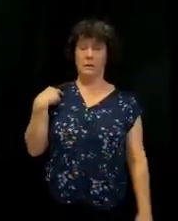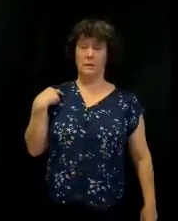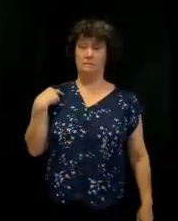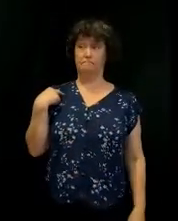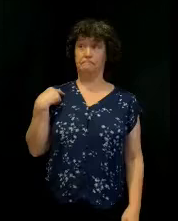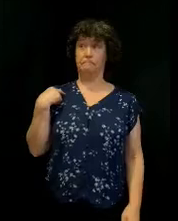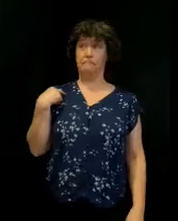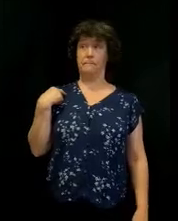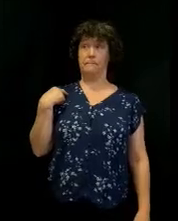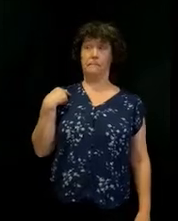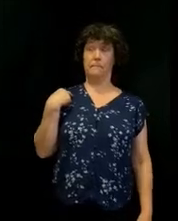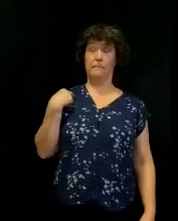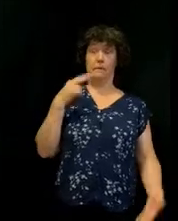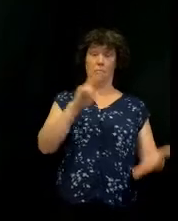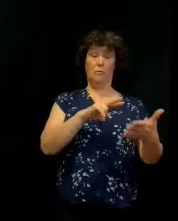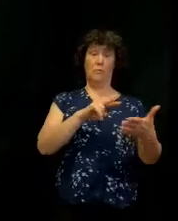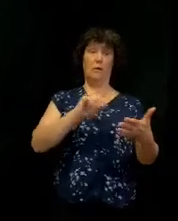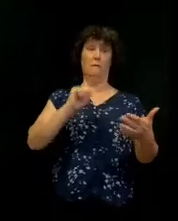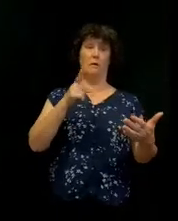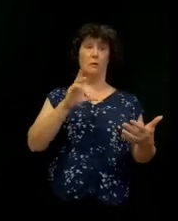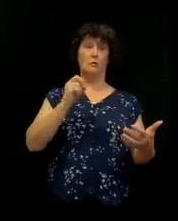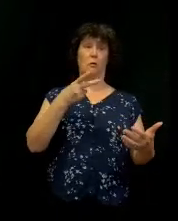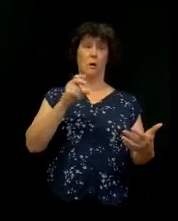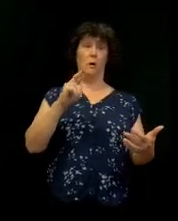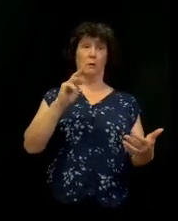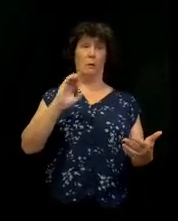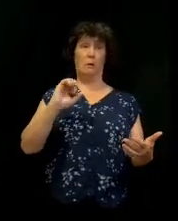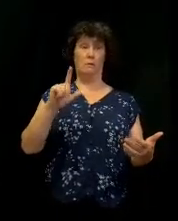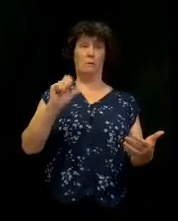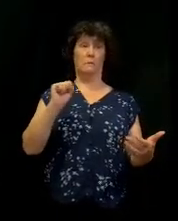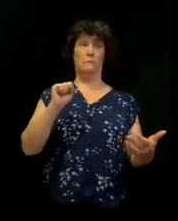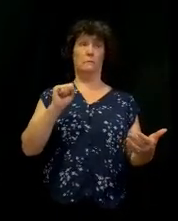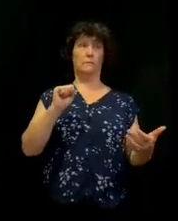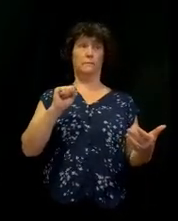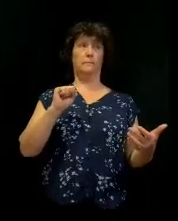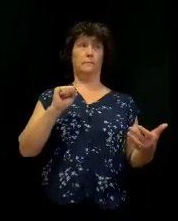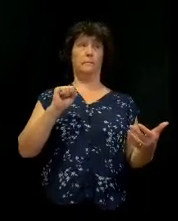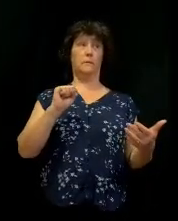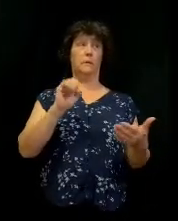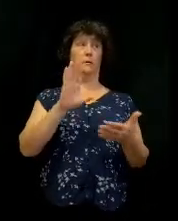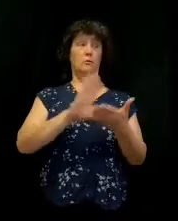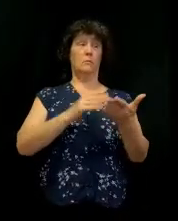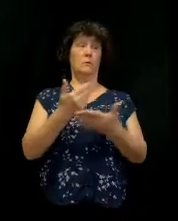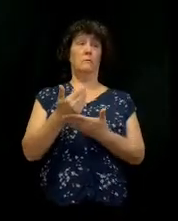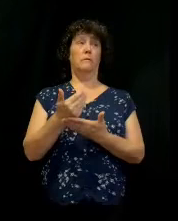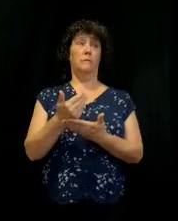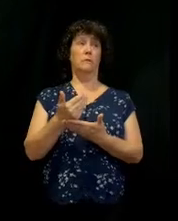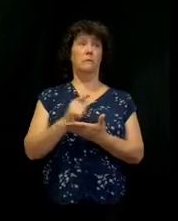Now, so let's look at this. 1 Chronicles. We can see this. 1 Chronicles chapter 15.